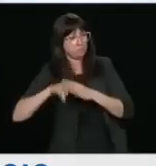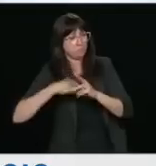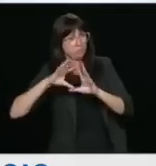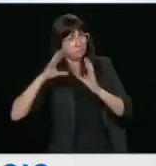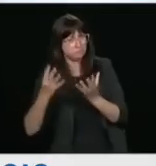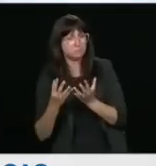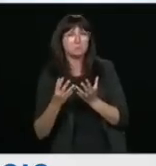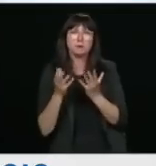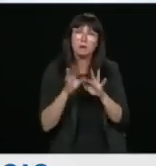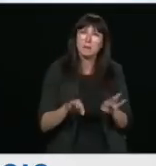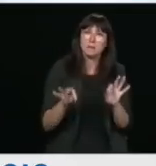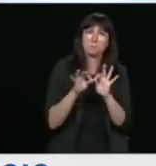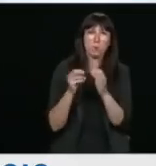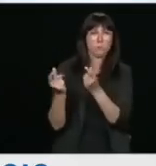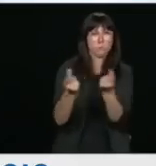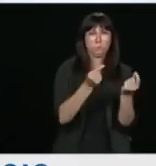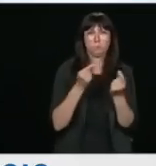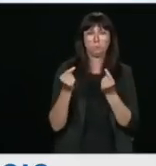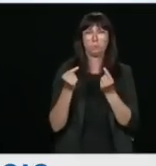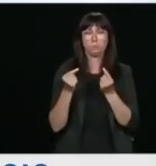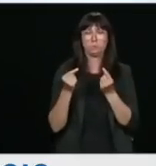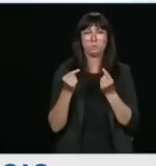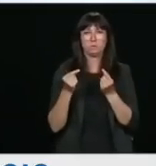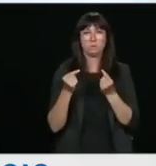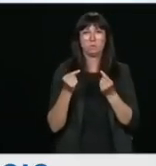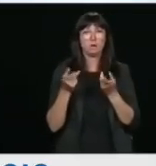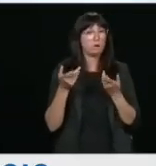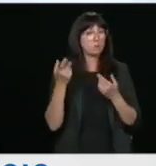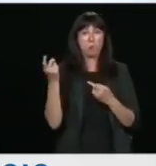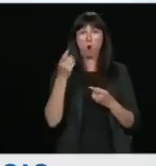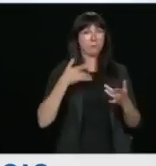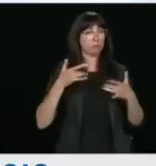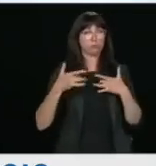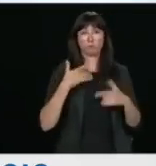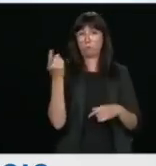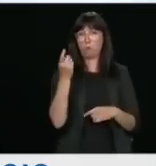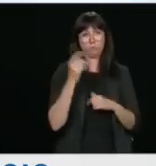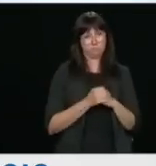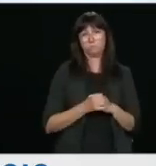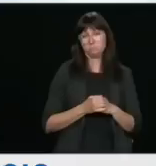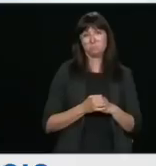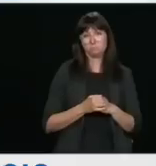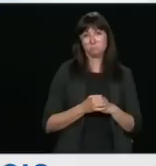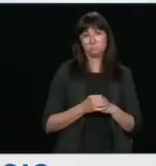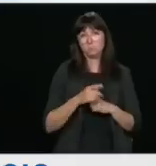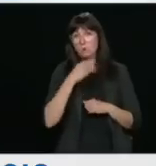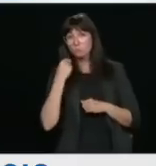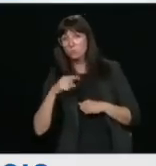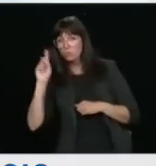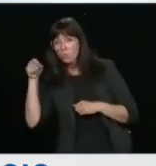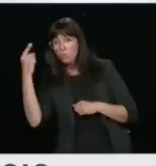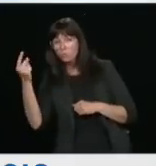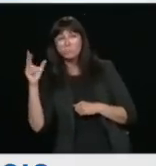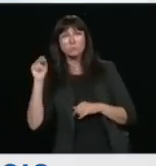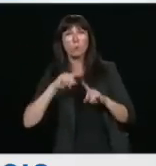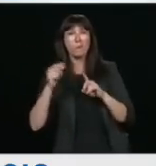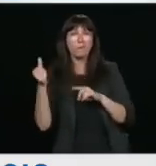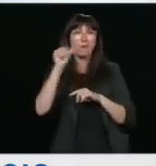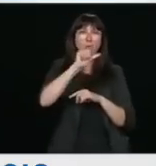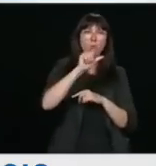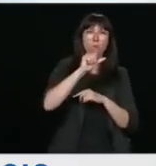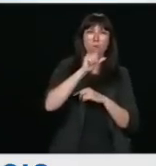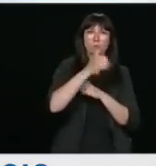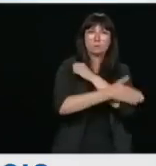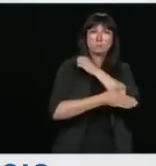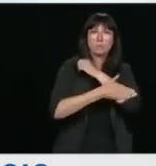We remain concerned, and not just, you know, the Russians targeting it, but other foreign actors as well. You know, there are, unfortunately,